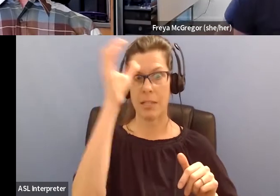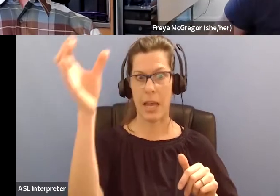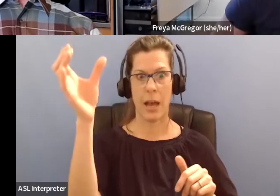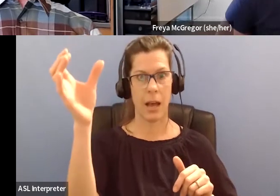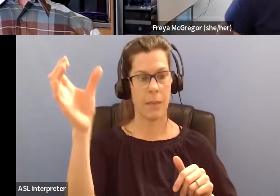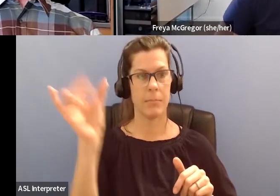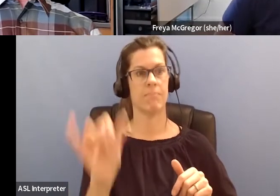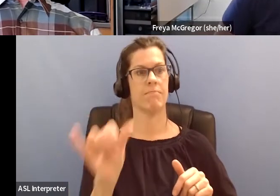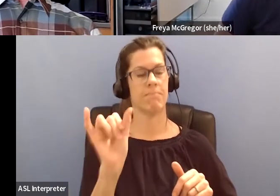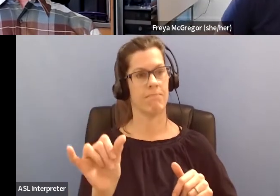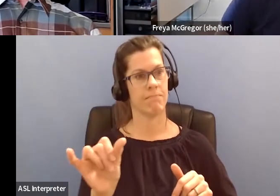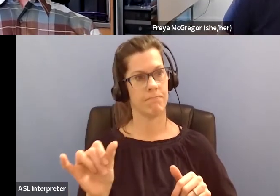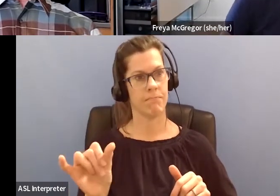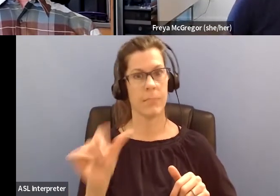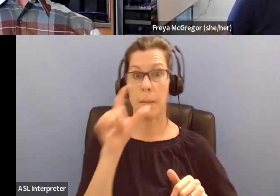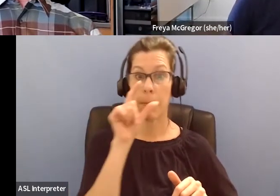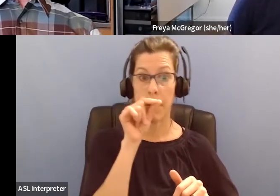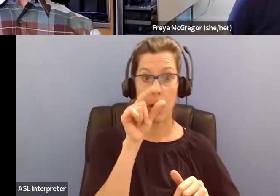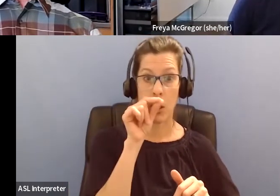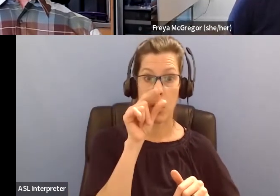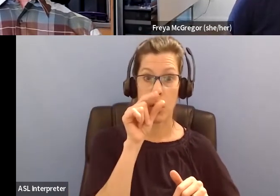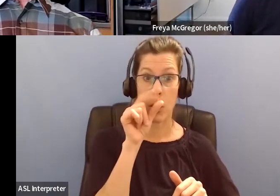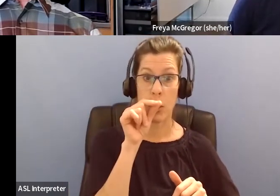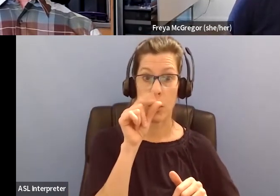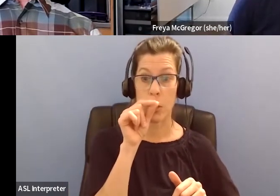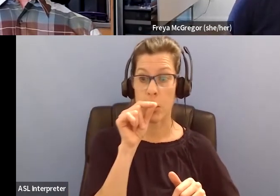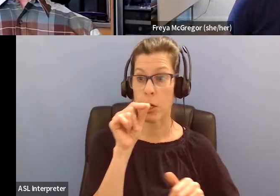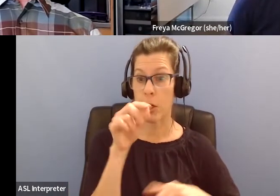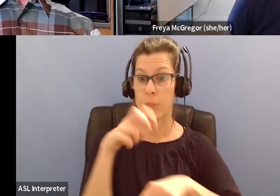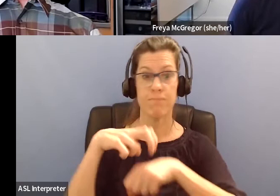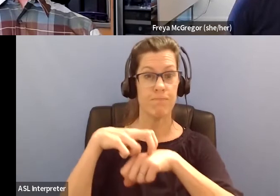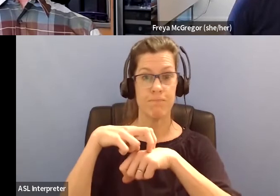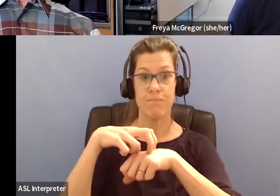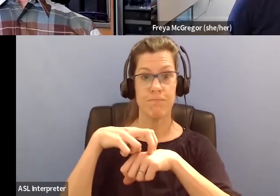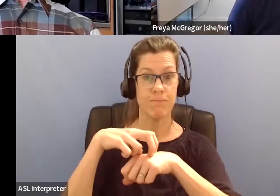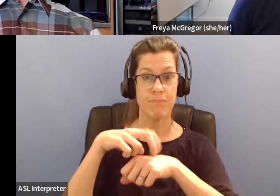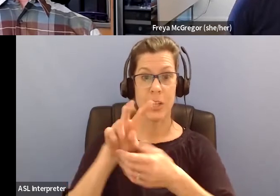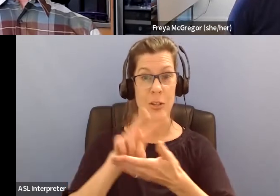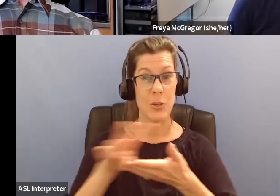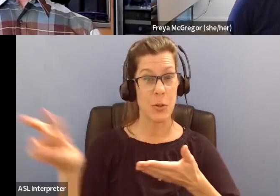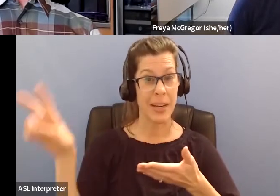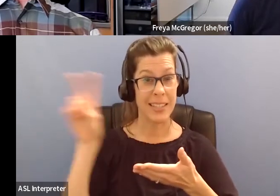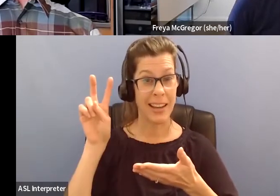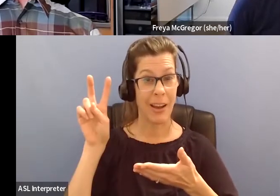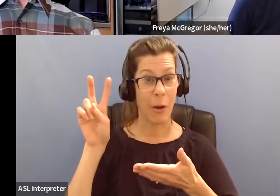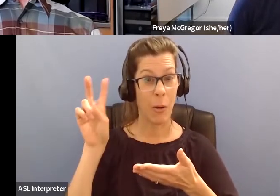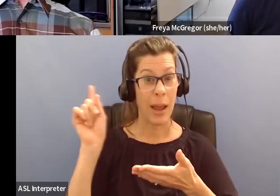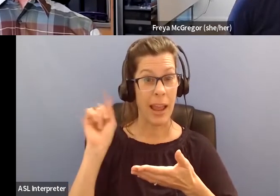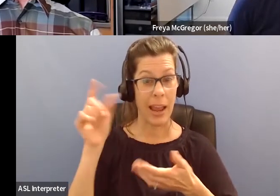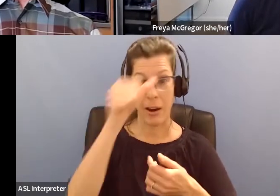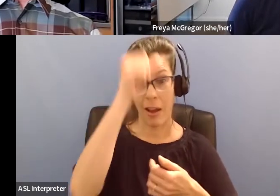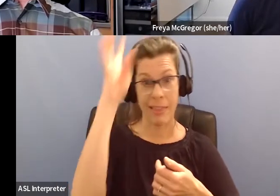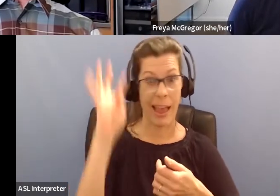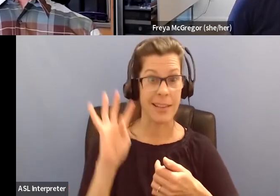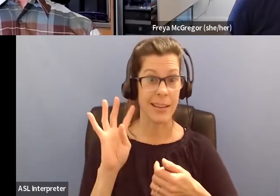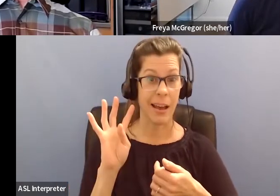you have a bird that maybe two weeks ago was up in Alaska. And this week it's literally landing